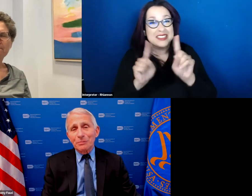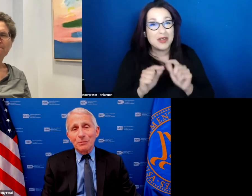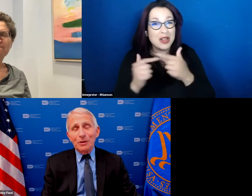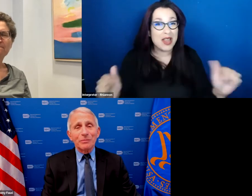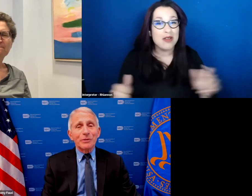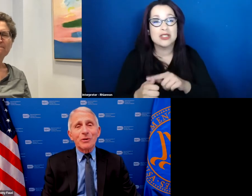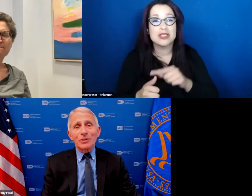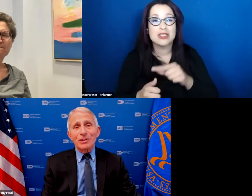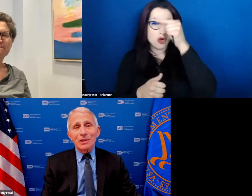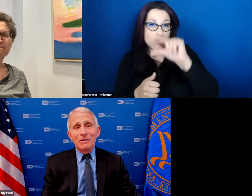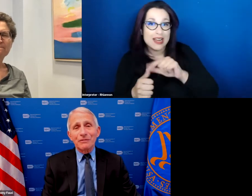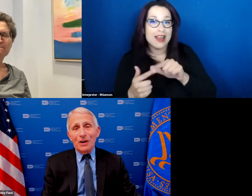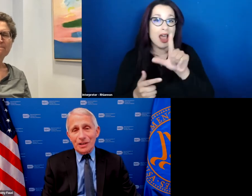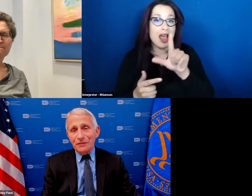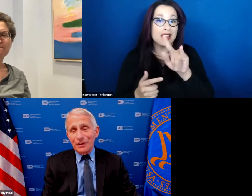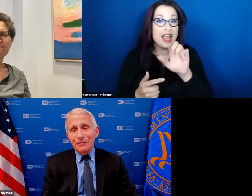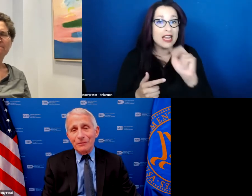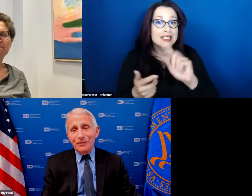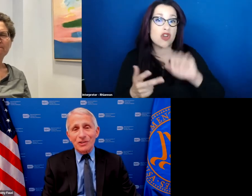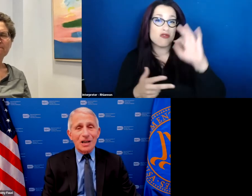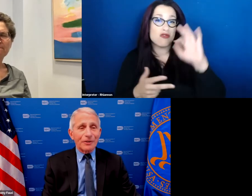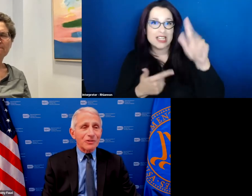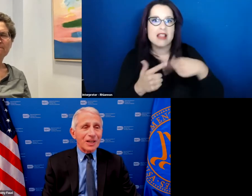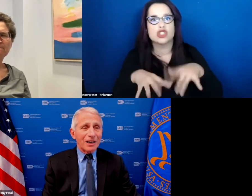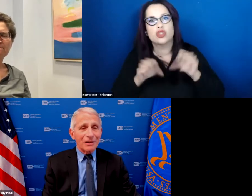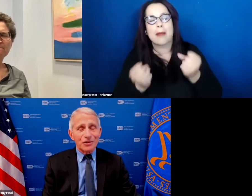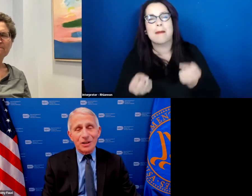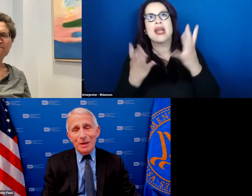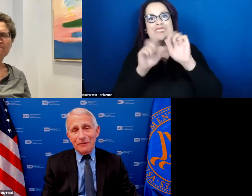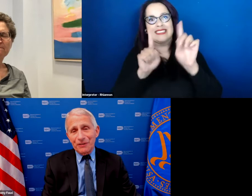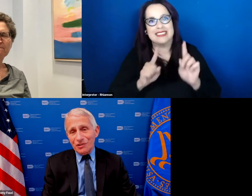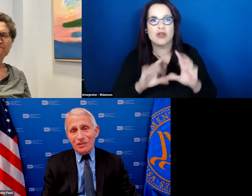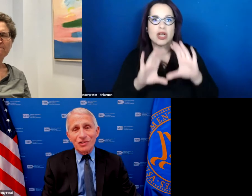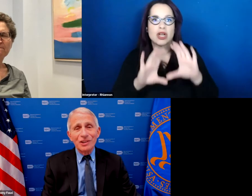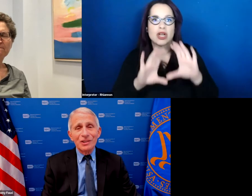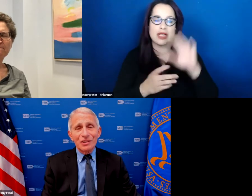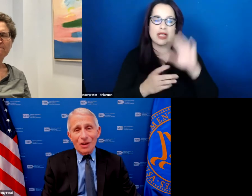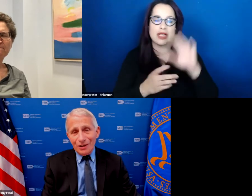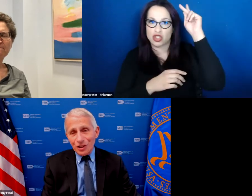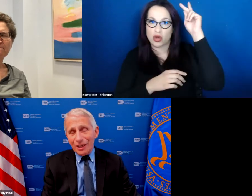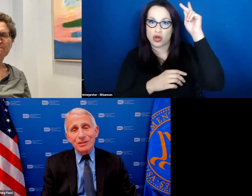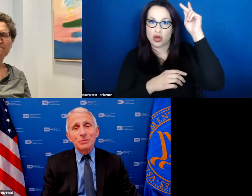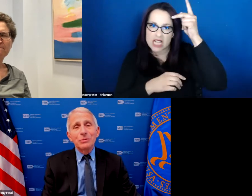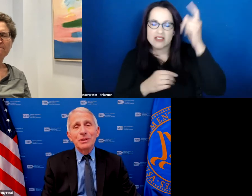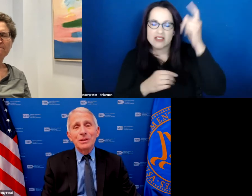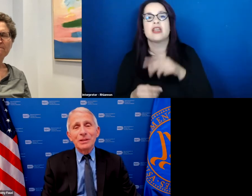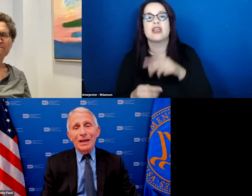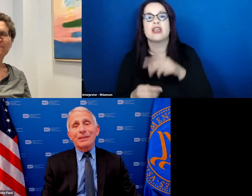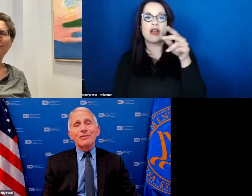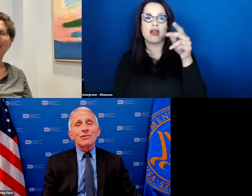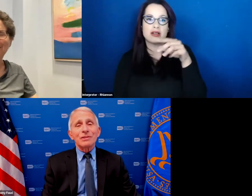multiple multiple courses in philosophy from philosophical psychology to metaphysics to logic to